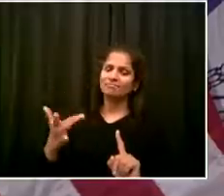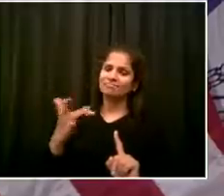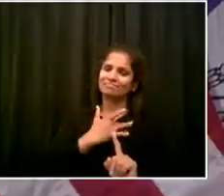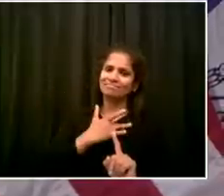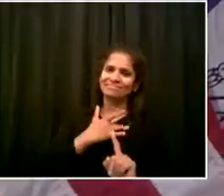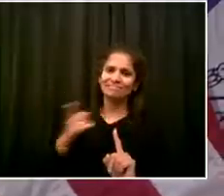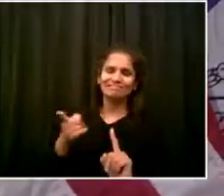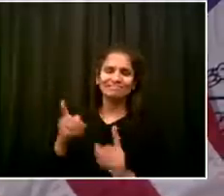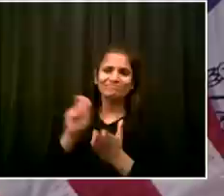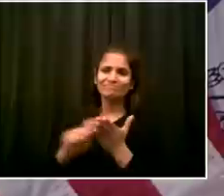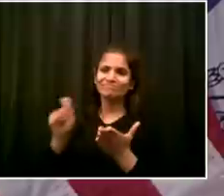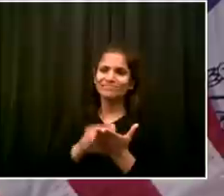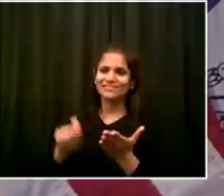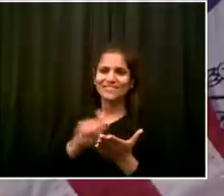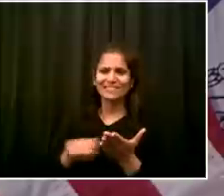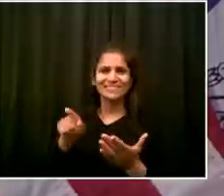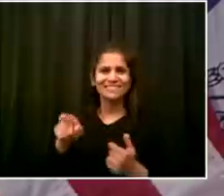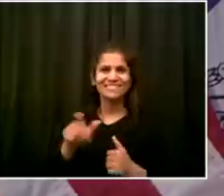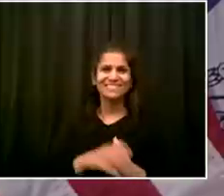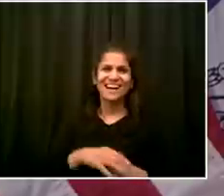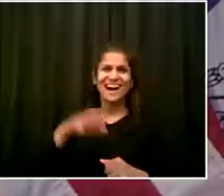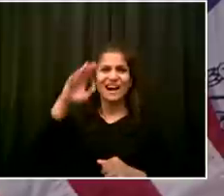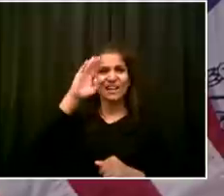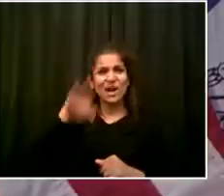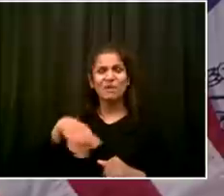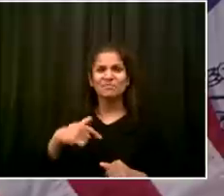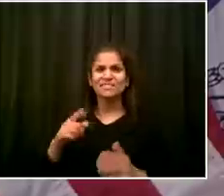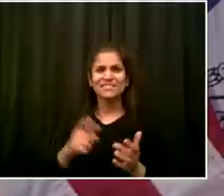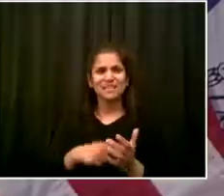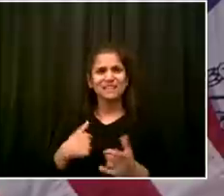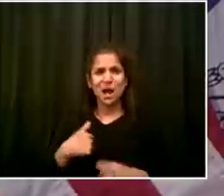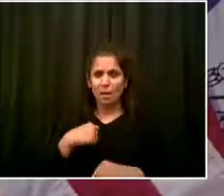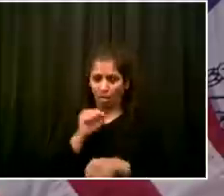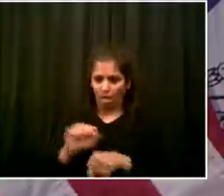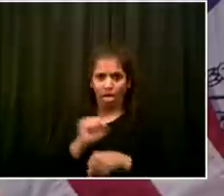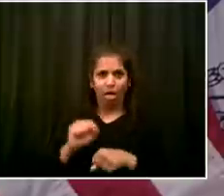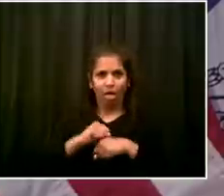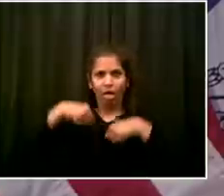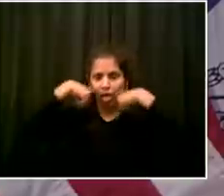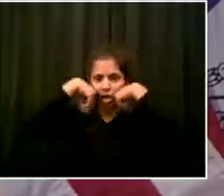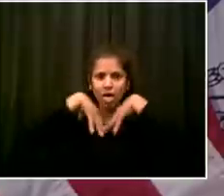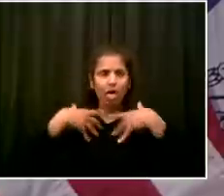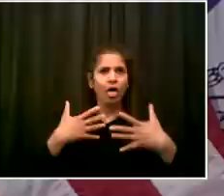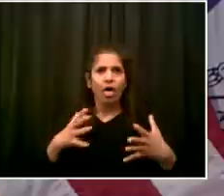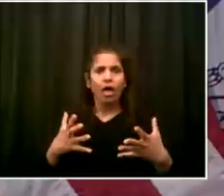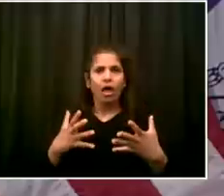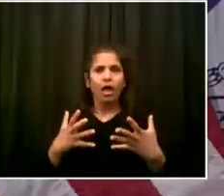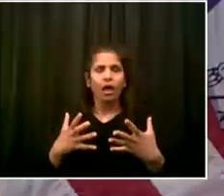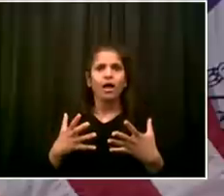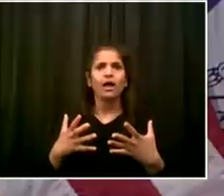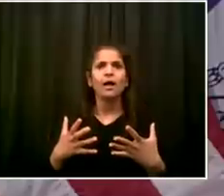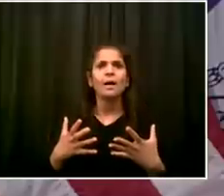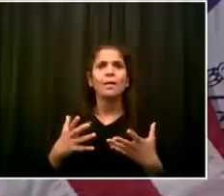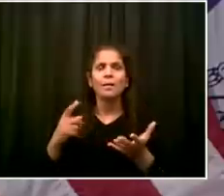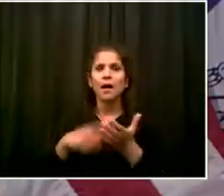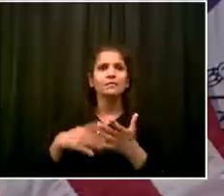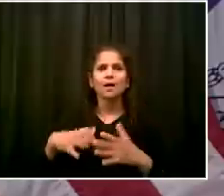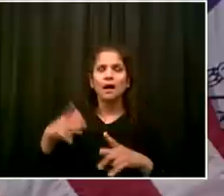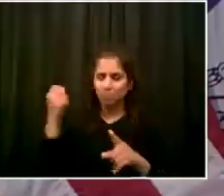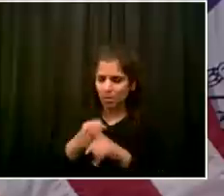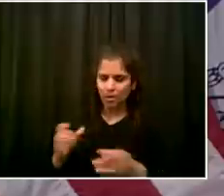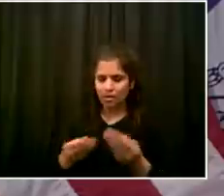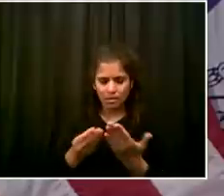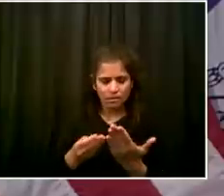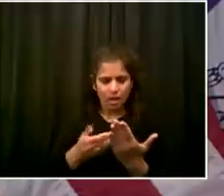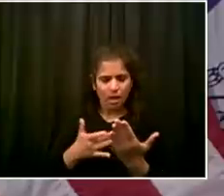that are very moving and very beautiful. to be able to share Sylvia's poem with all of you is one of the good things I get to